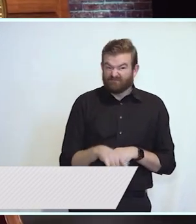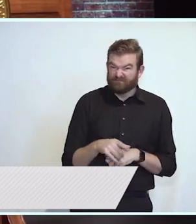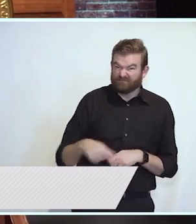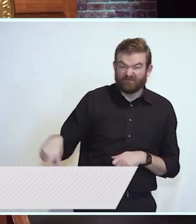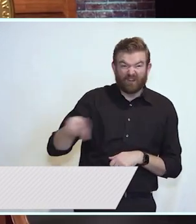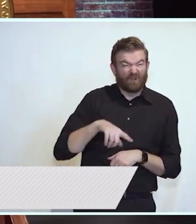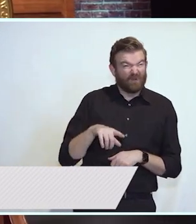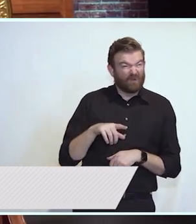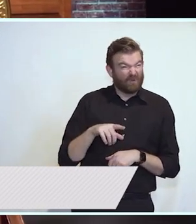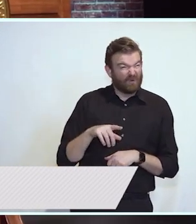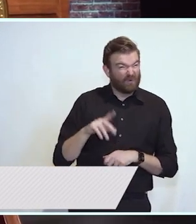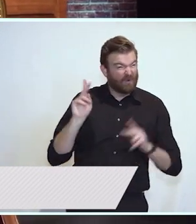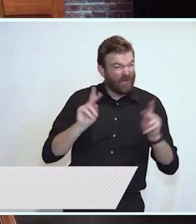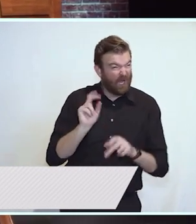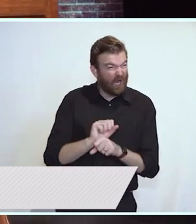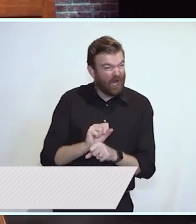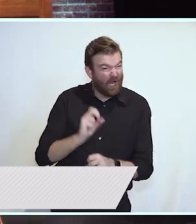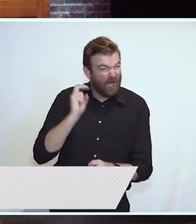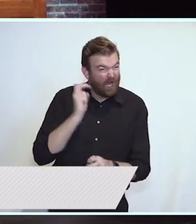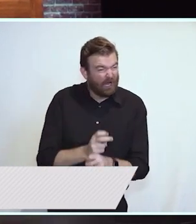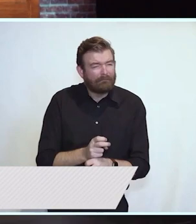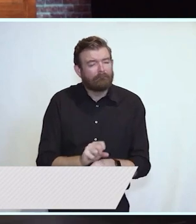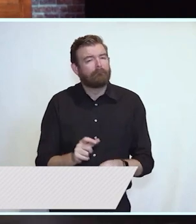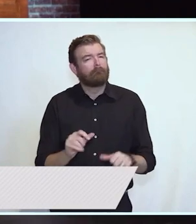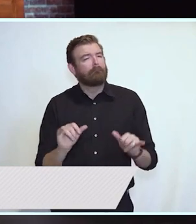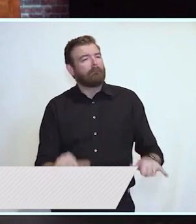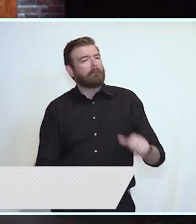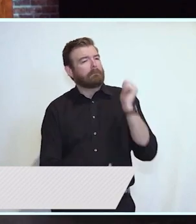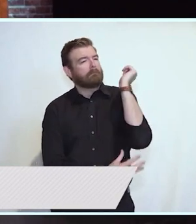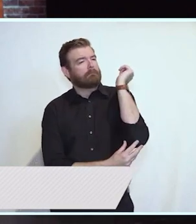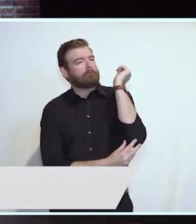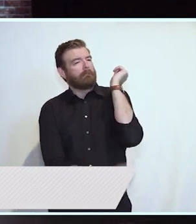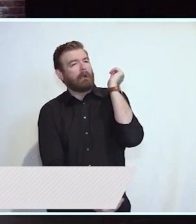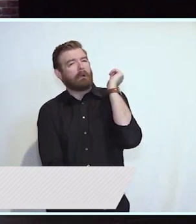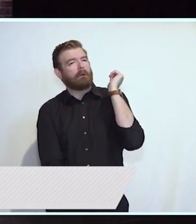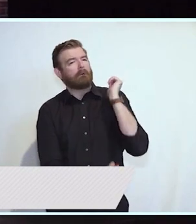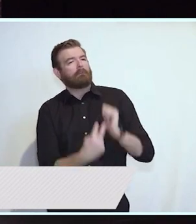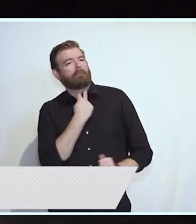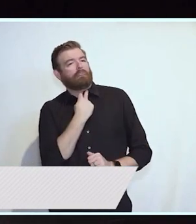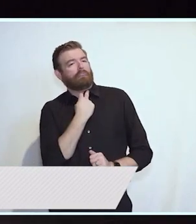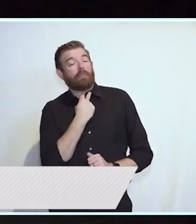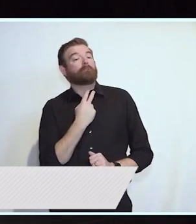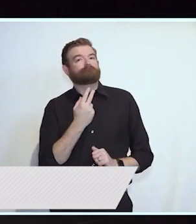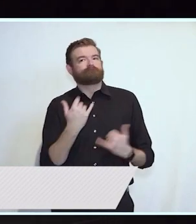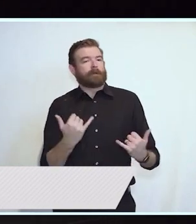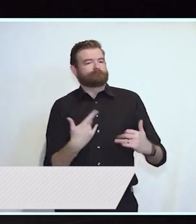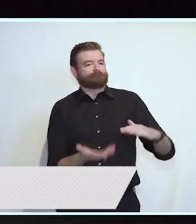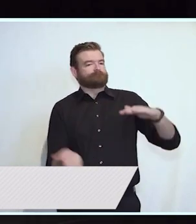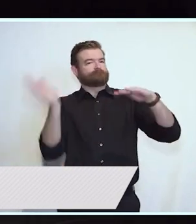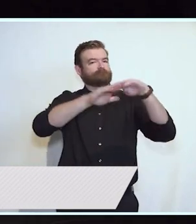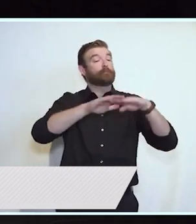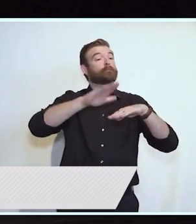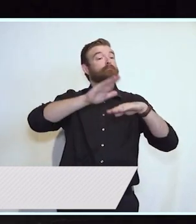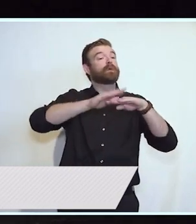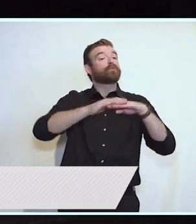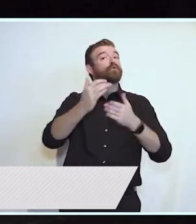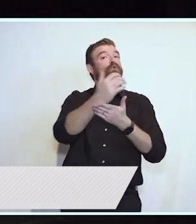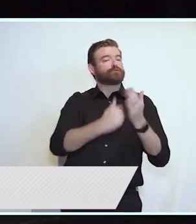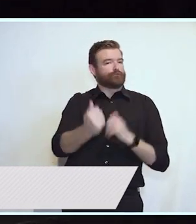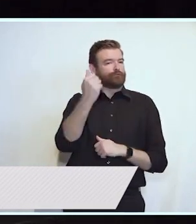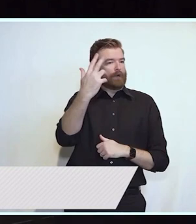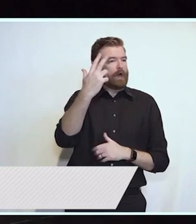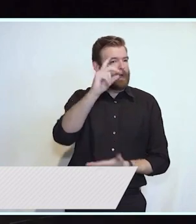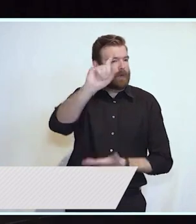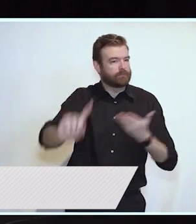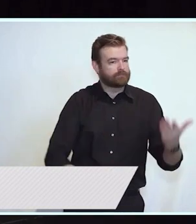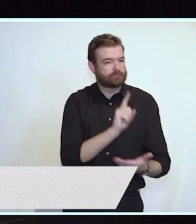that locked countless hardworking New Jersey families into a cycle of poverty. today. Today, our minimum wage is $13 an hour